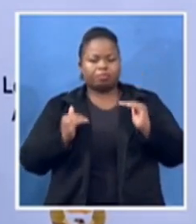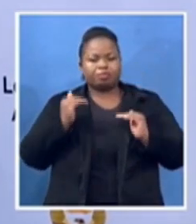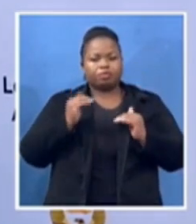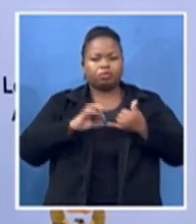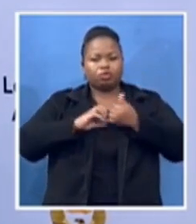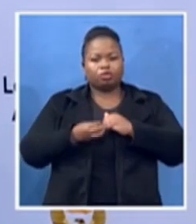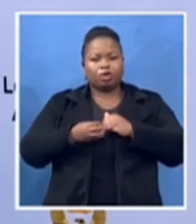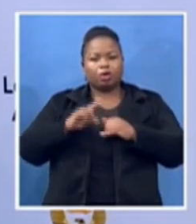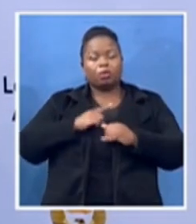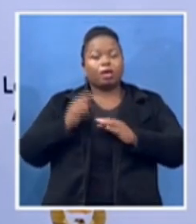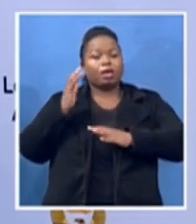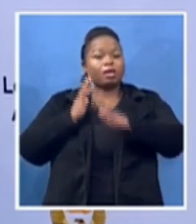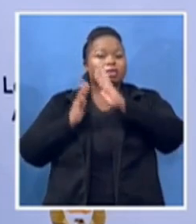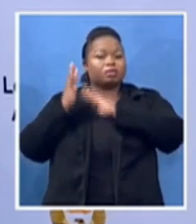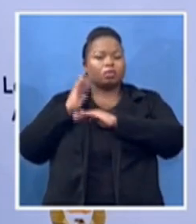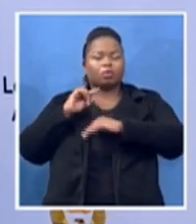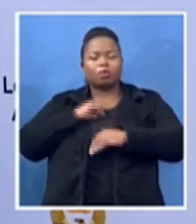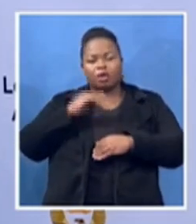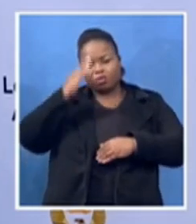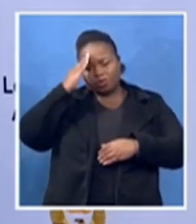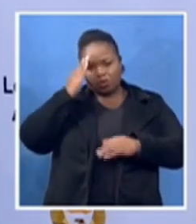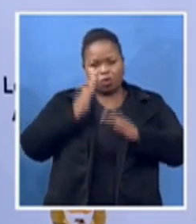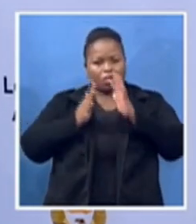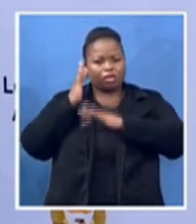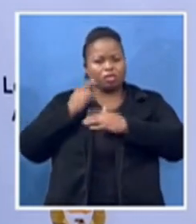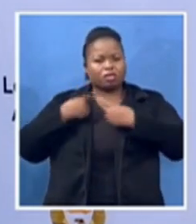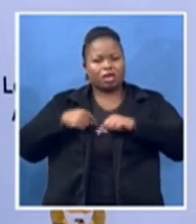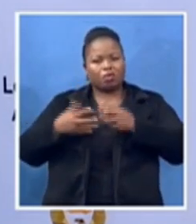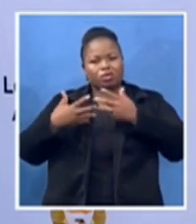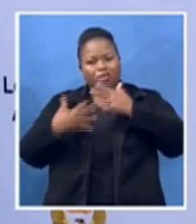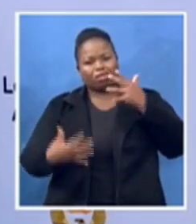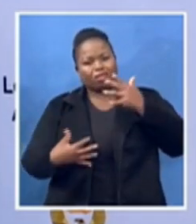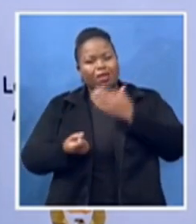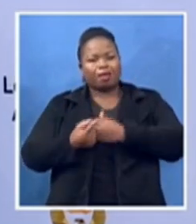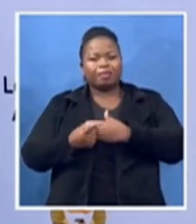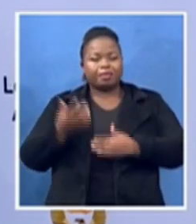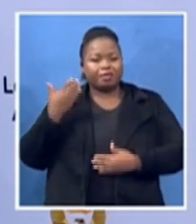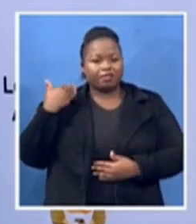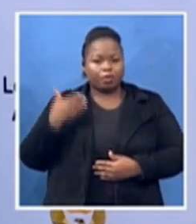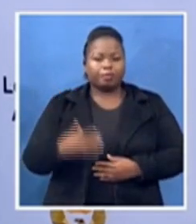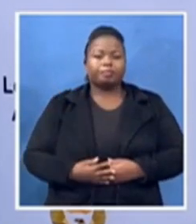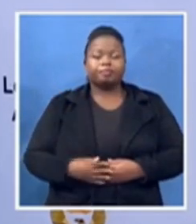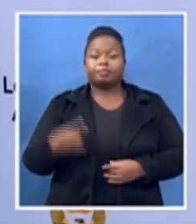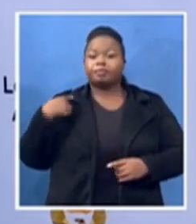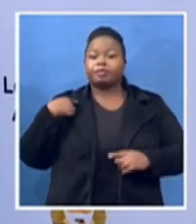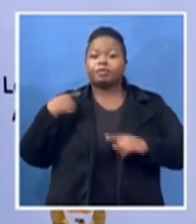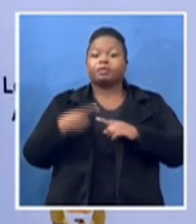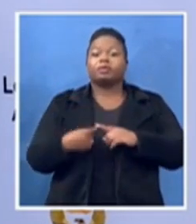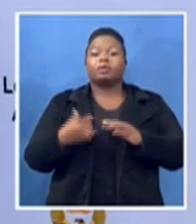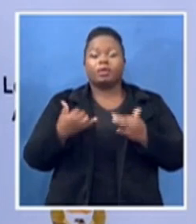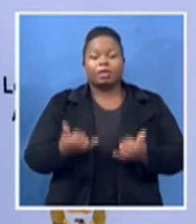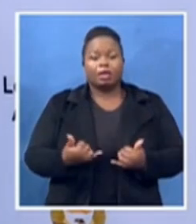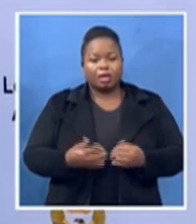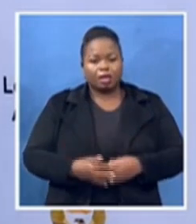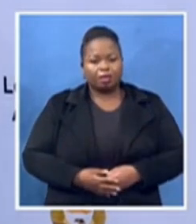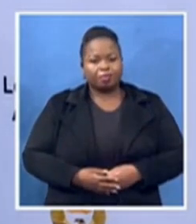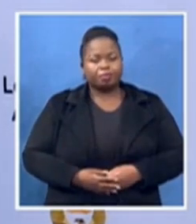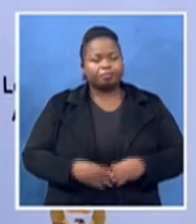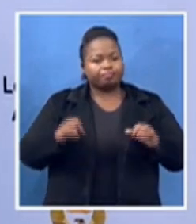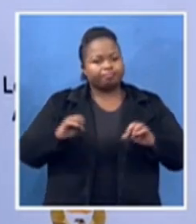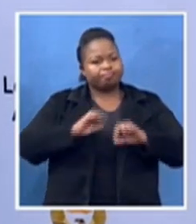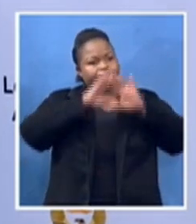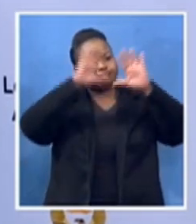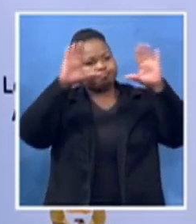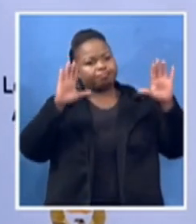to this end our vision is that we should be a